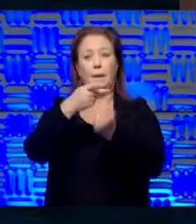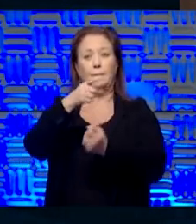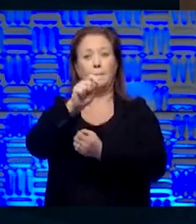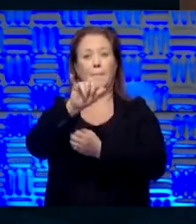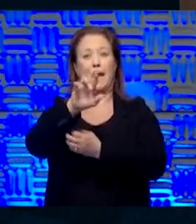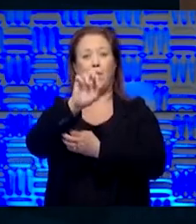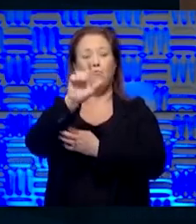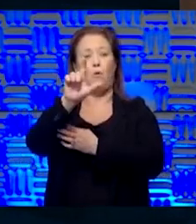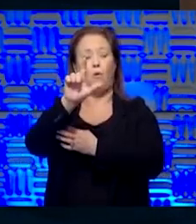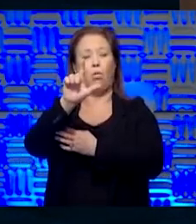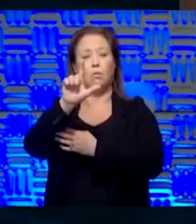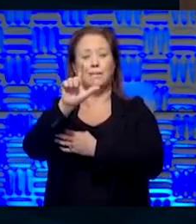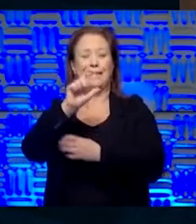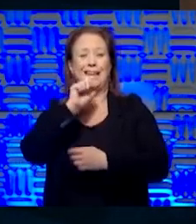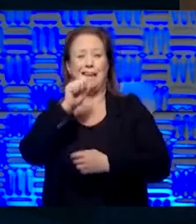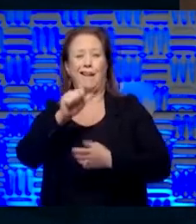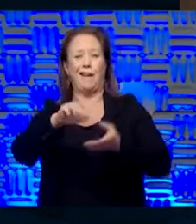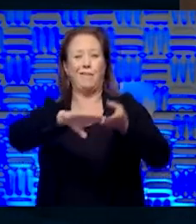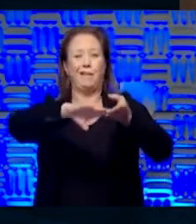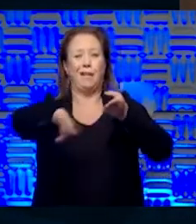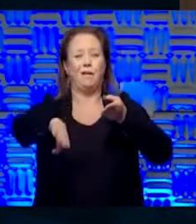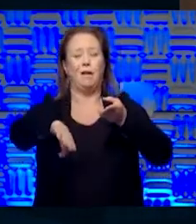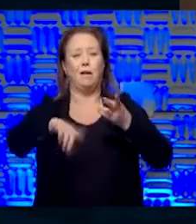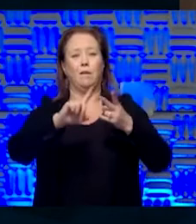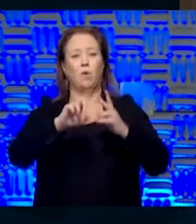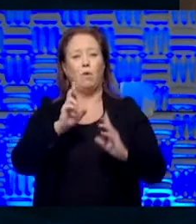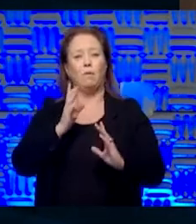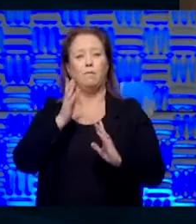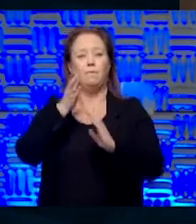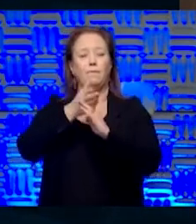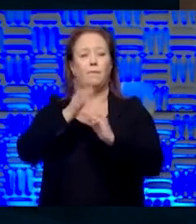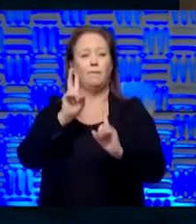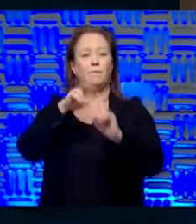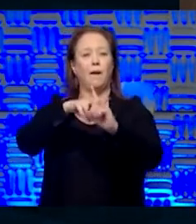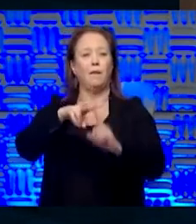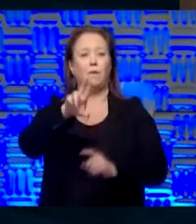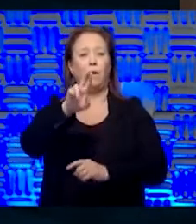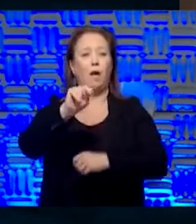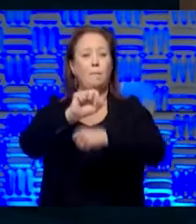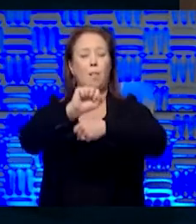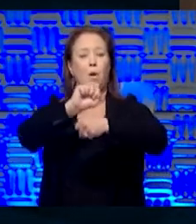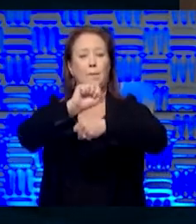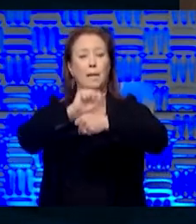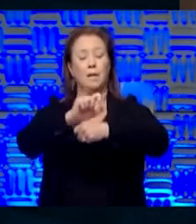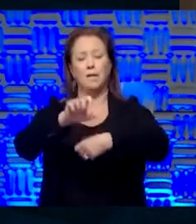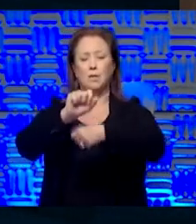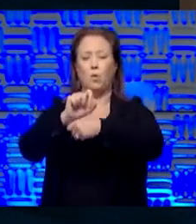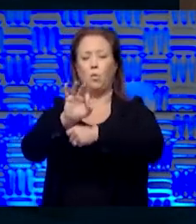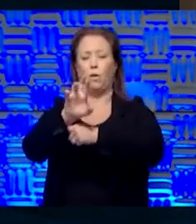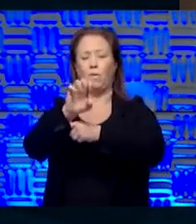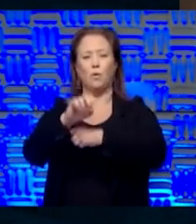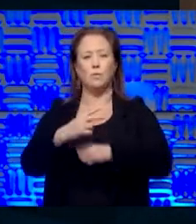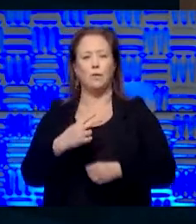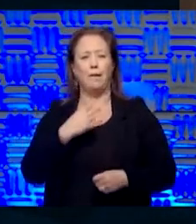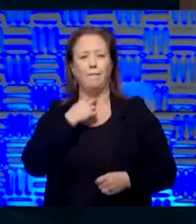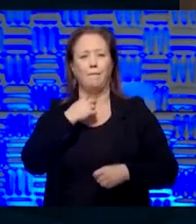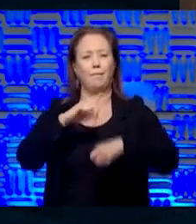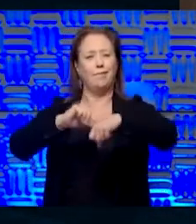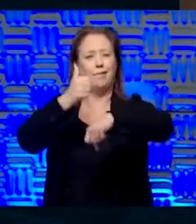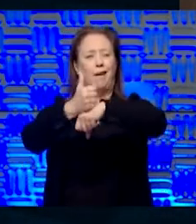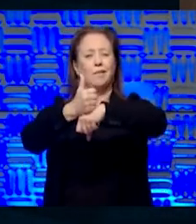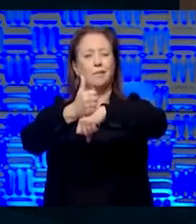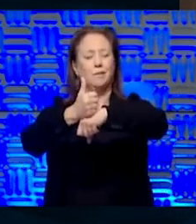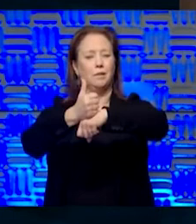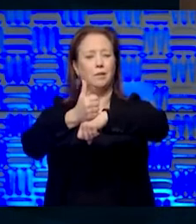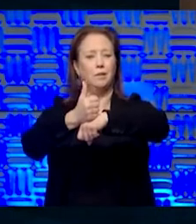instead of having people laid off and file for unemployment so that workforces are sort of locked in place and